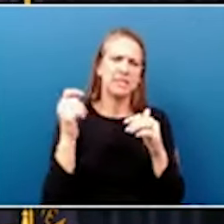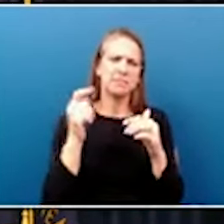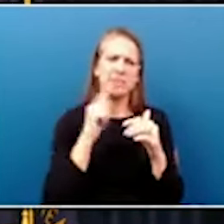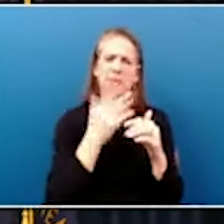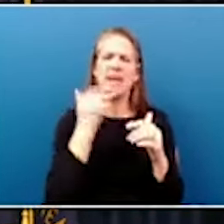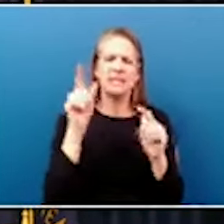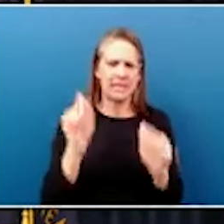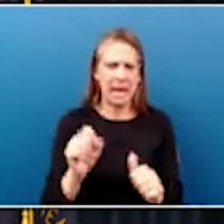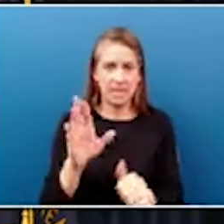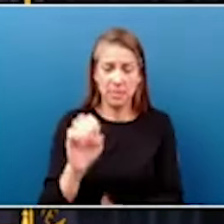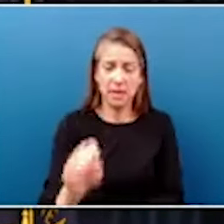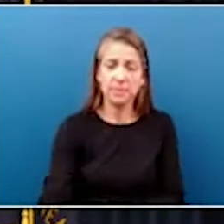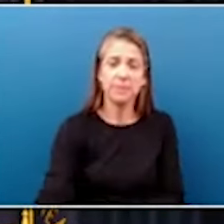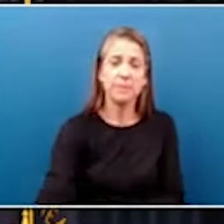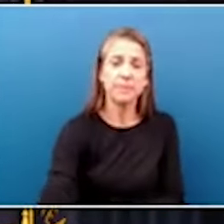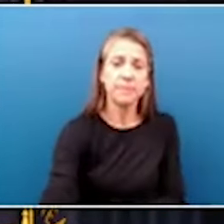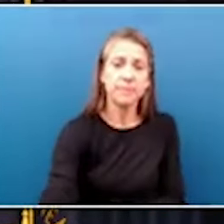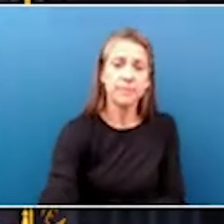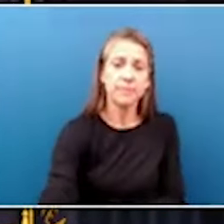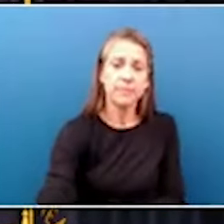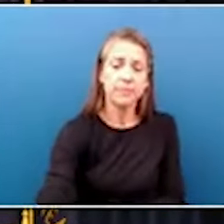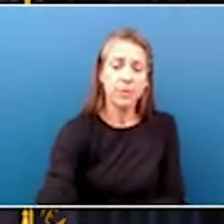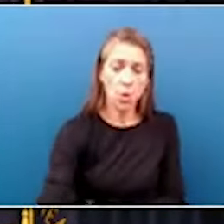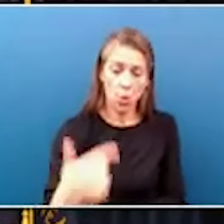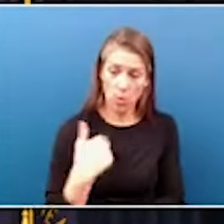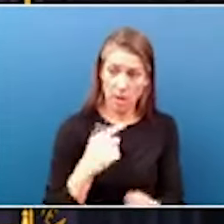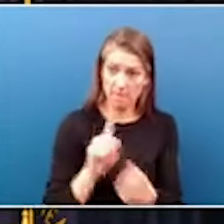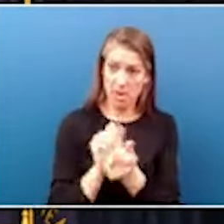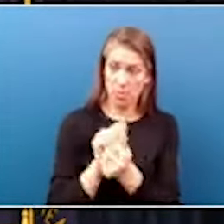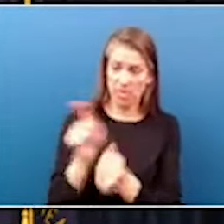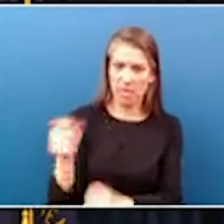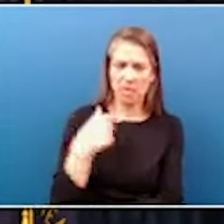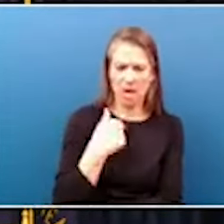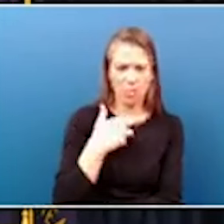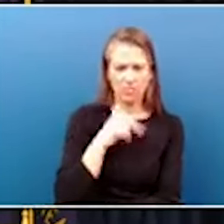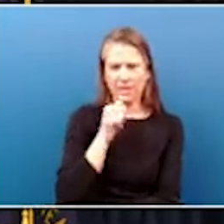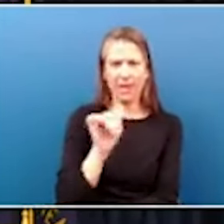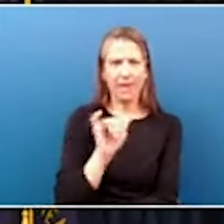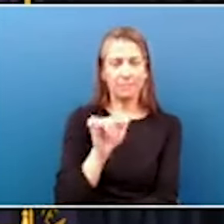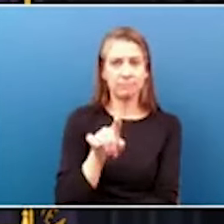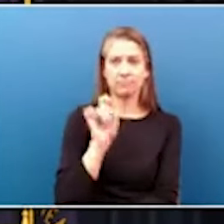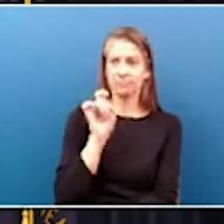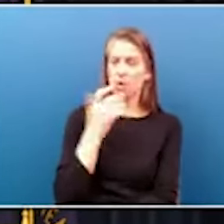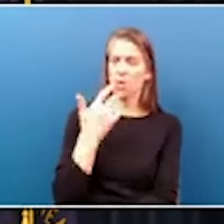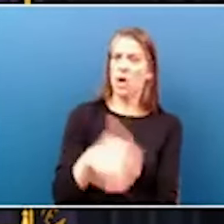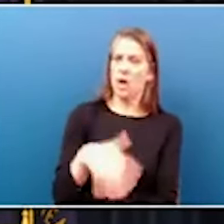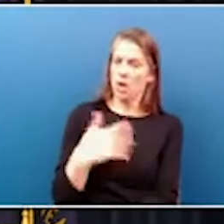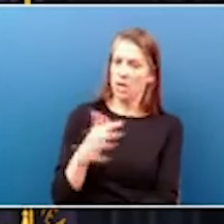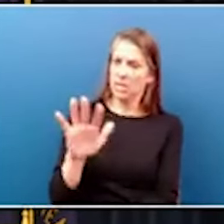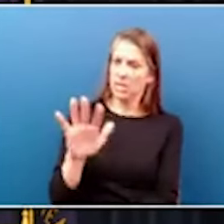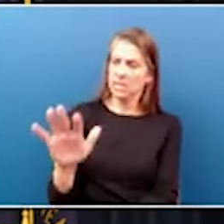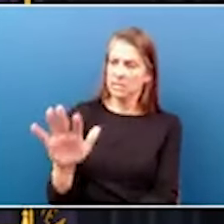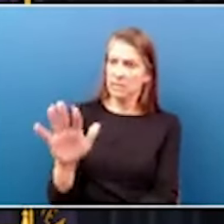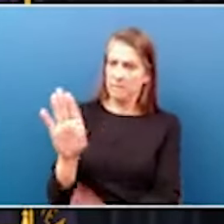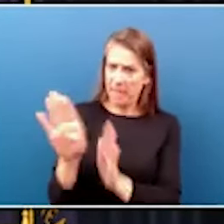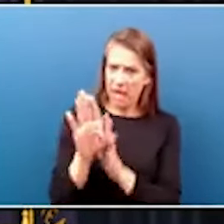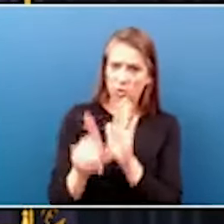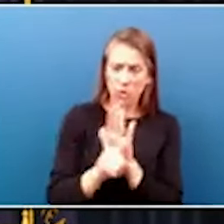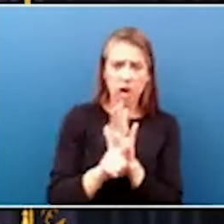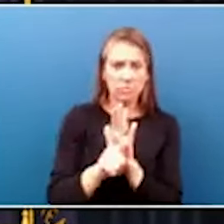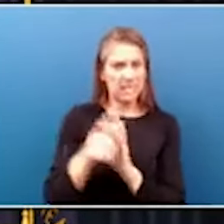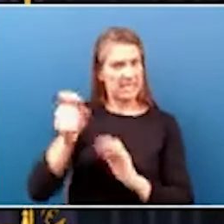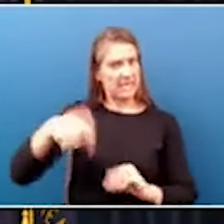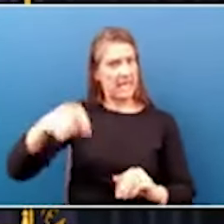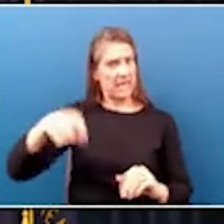with Randy, I was struck not just by his his background on the physical security, which is necessary, and